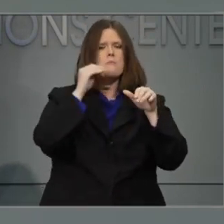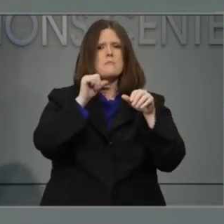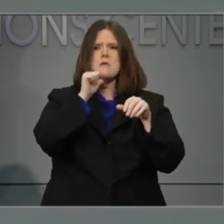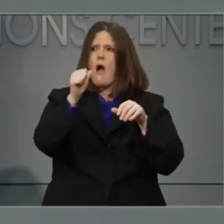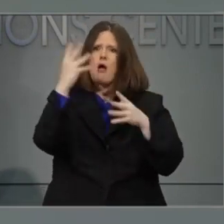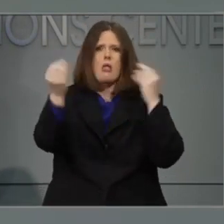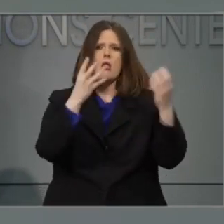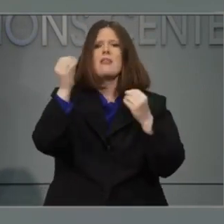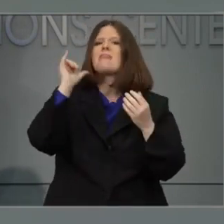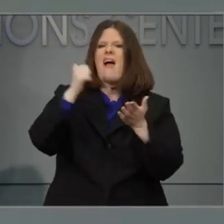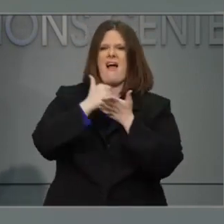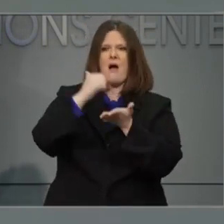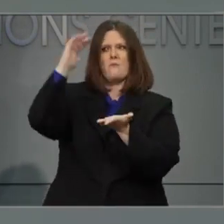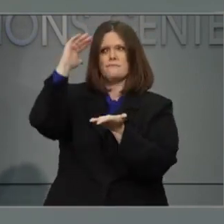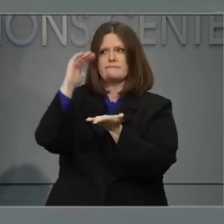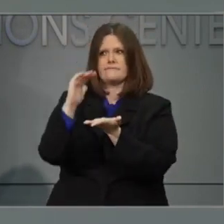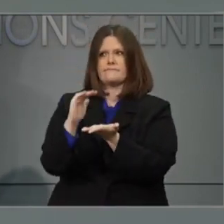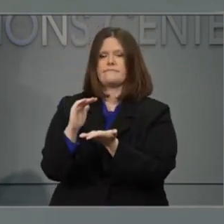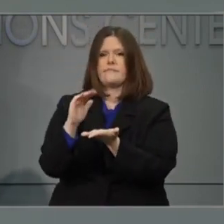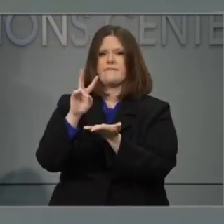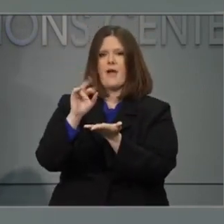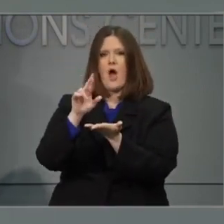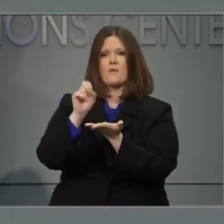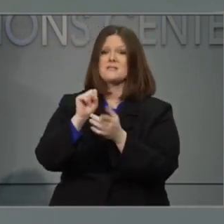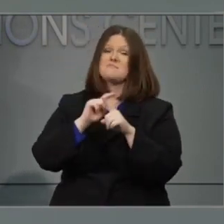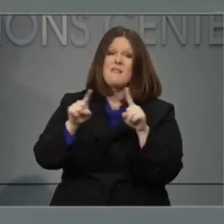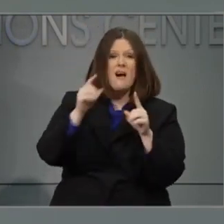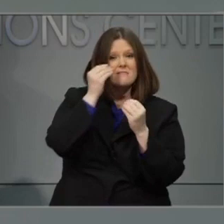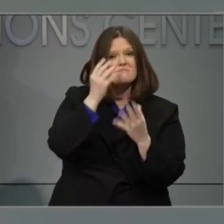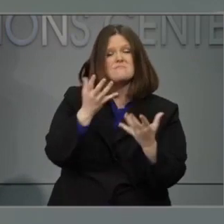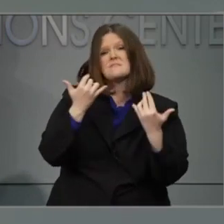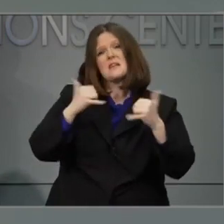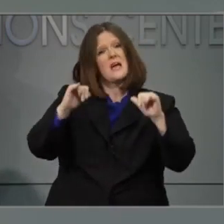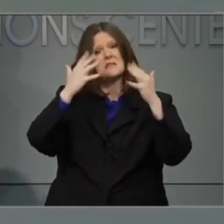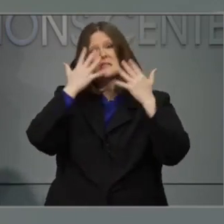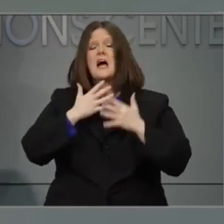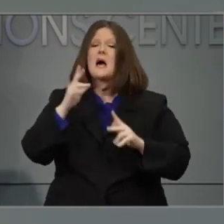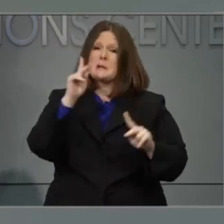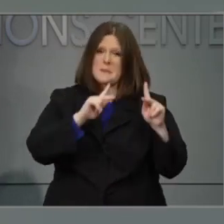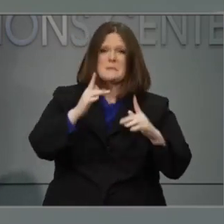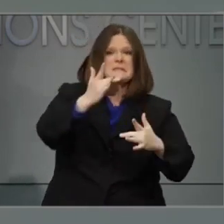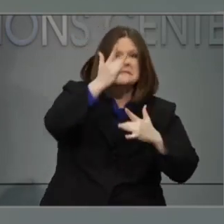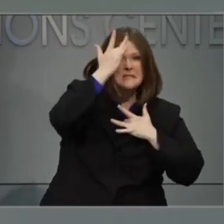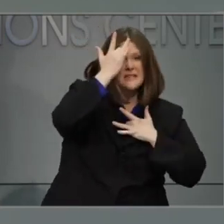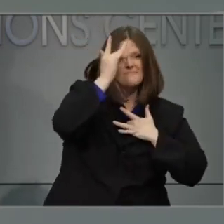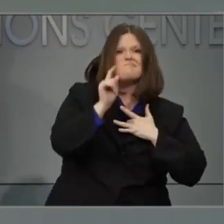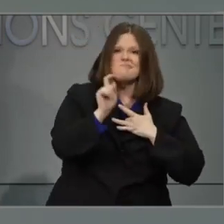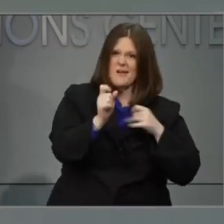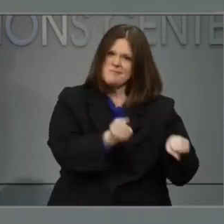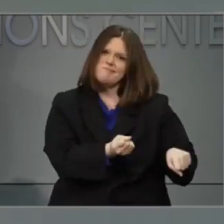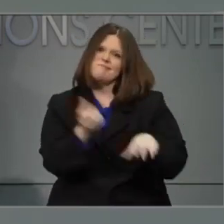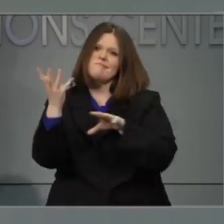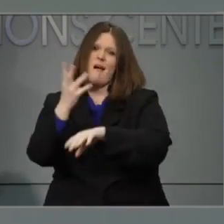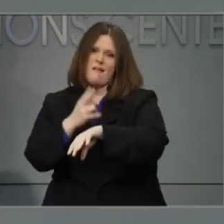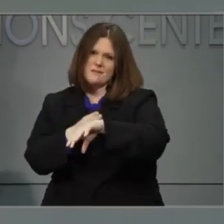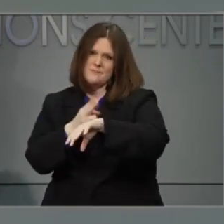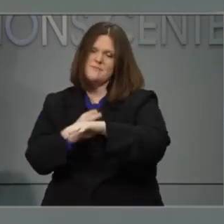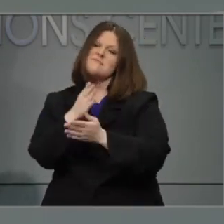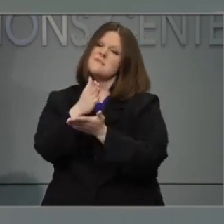But sadly, that does not mean that people won't get sick or need hospital care, and some will die.